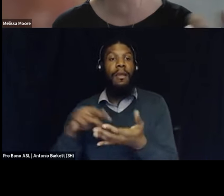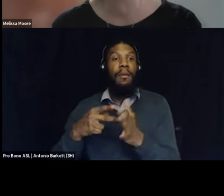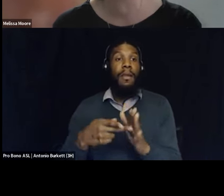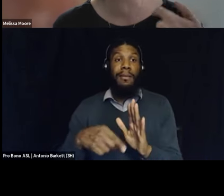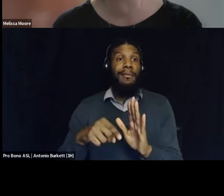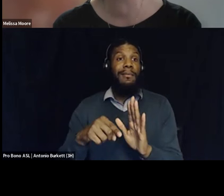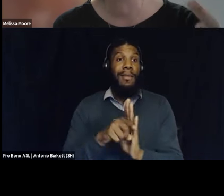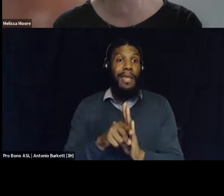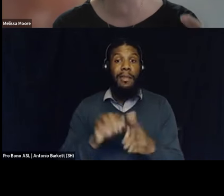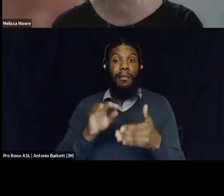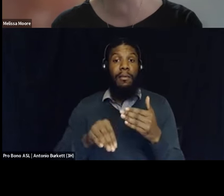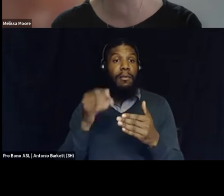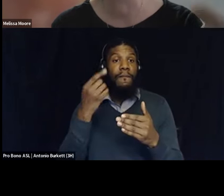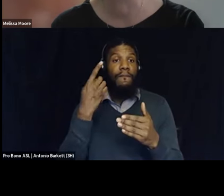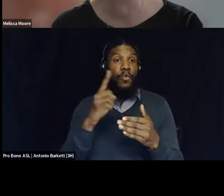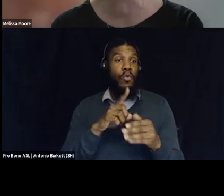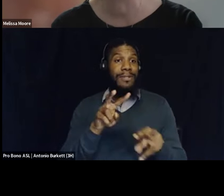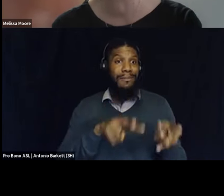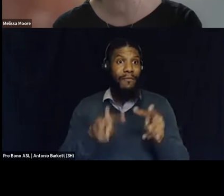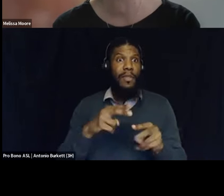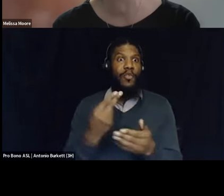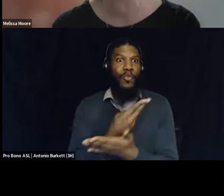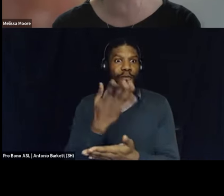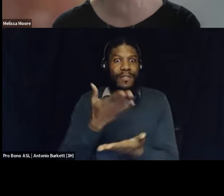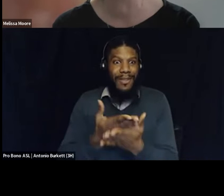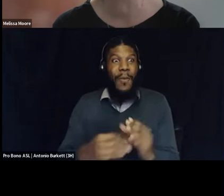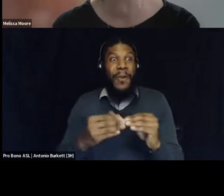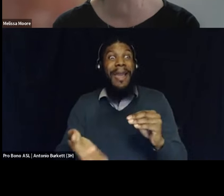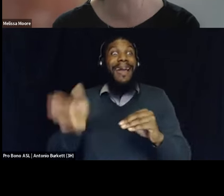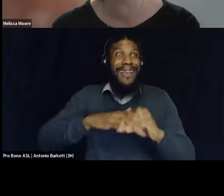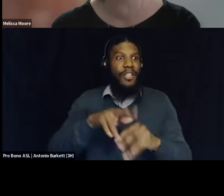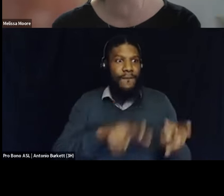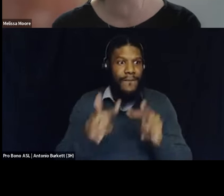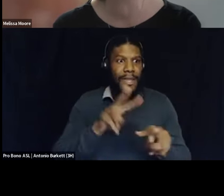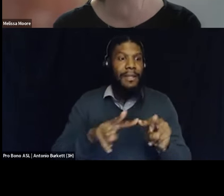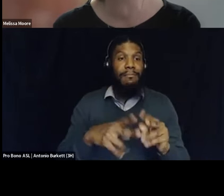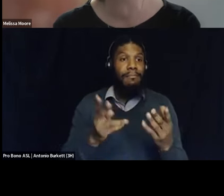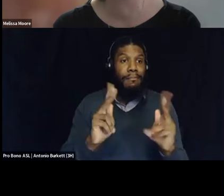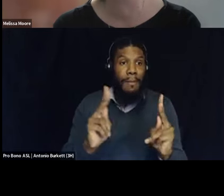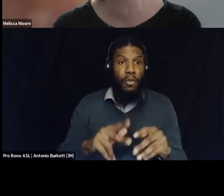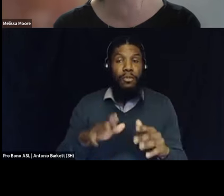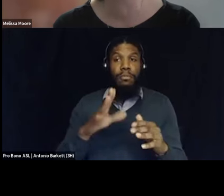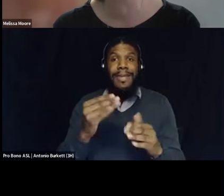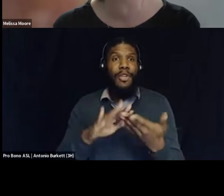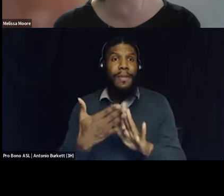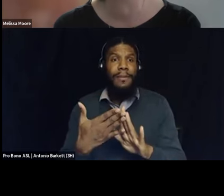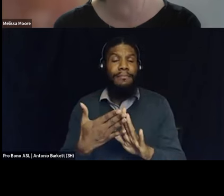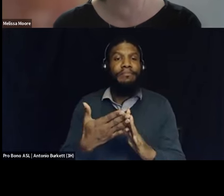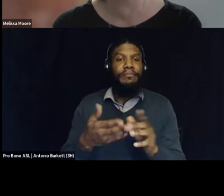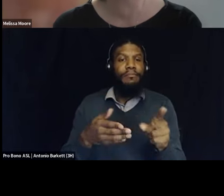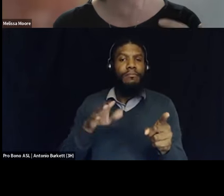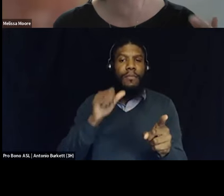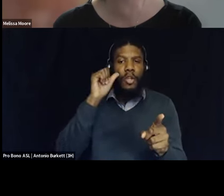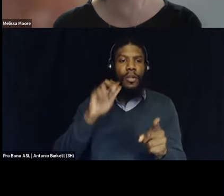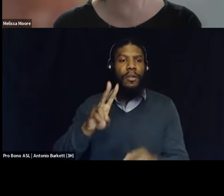are then used to justify additional surveillance on people on communities you know yesterday virginia eubanks raised